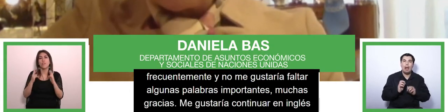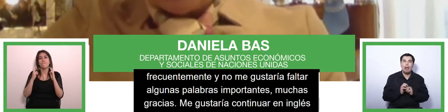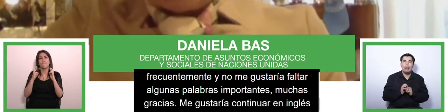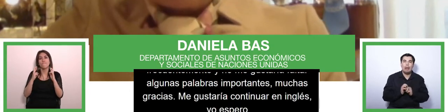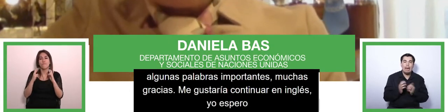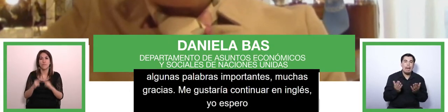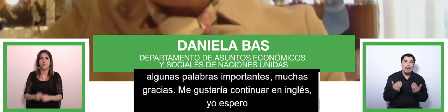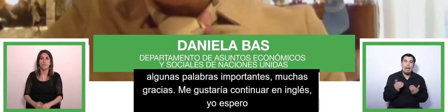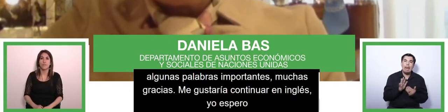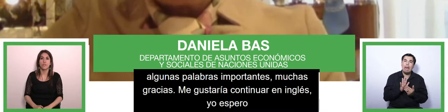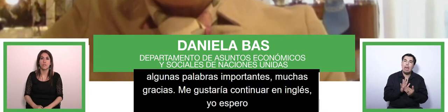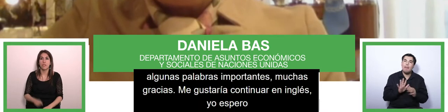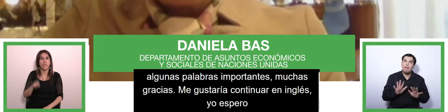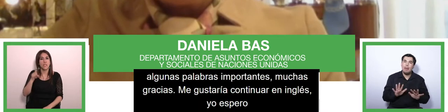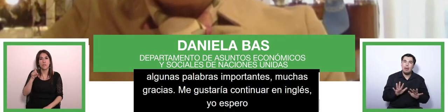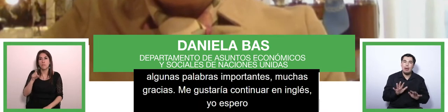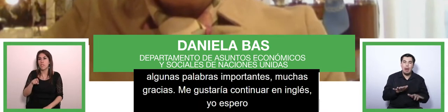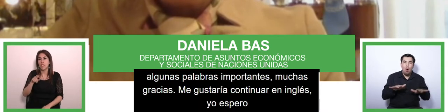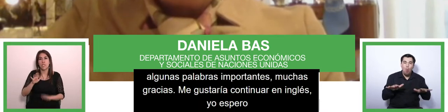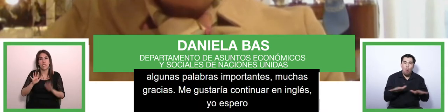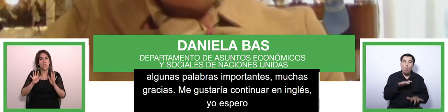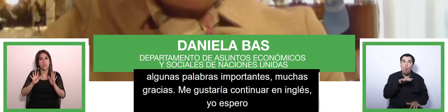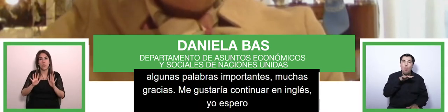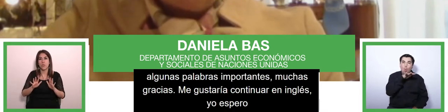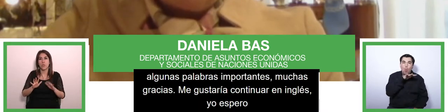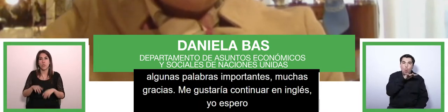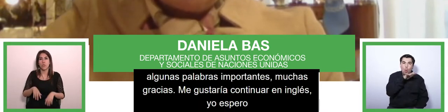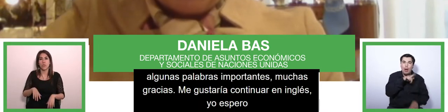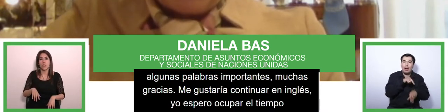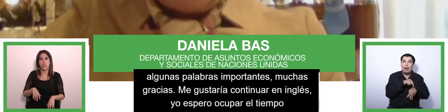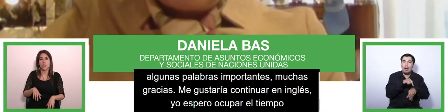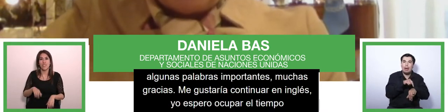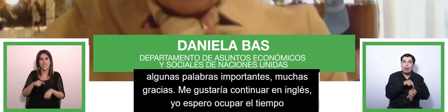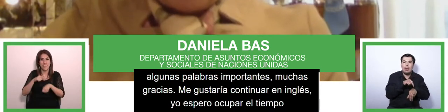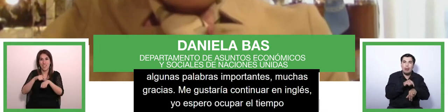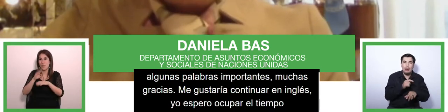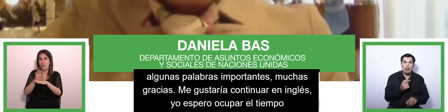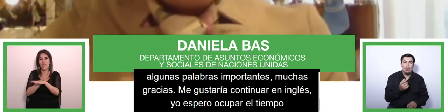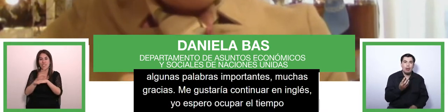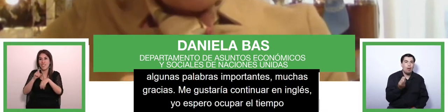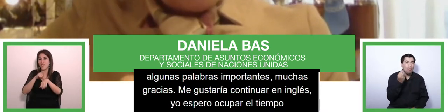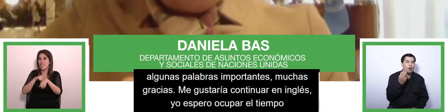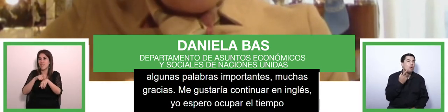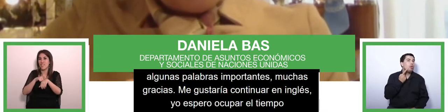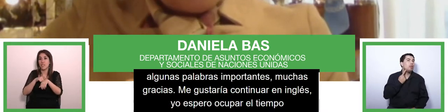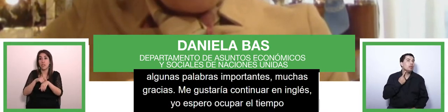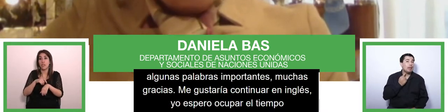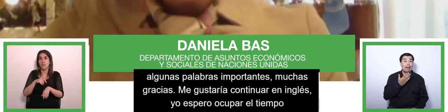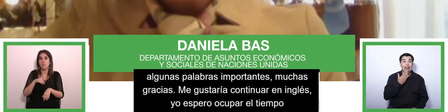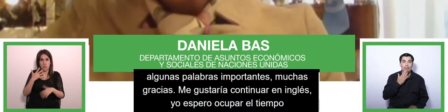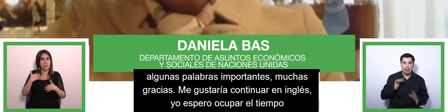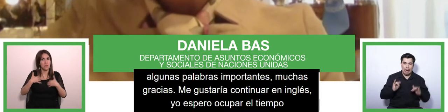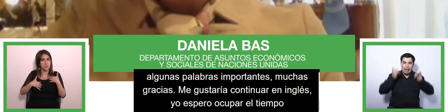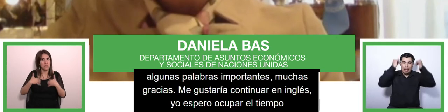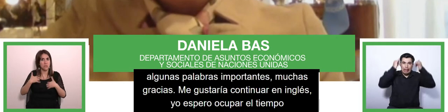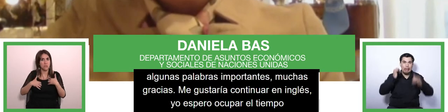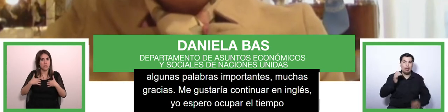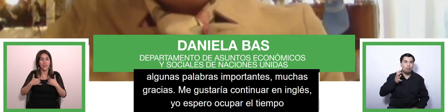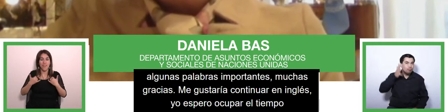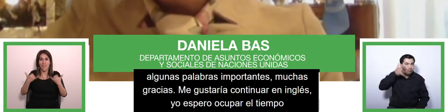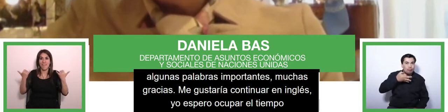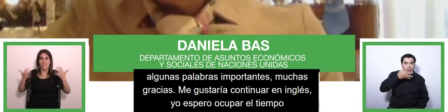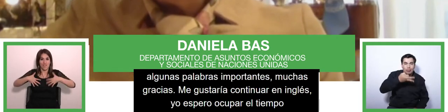that it will be not only interesting but hopefully also entertaining because whatever we do